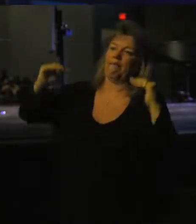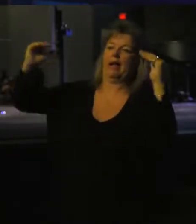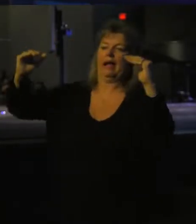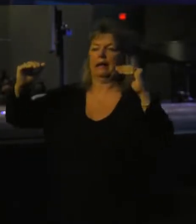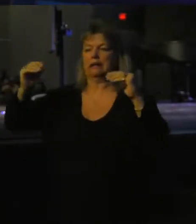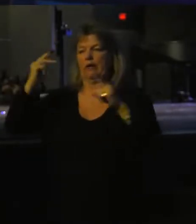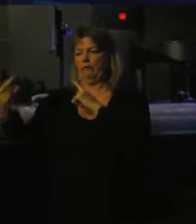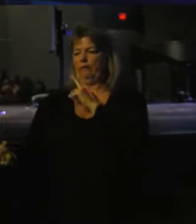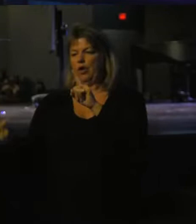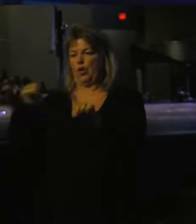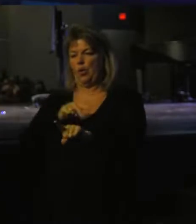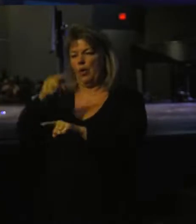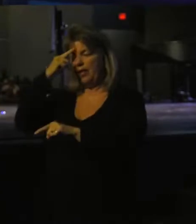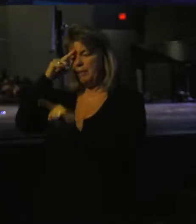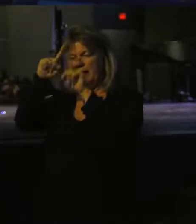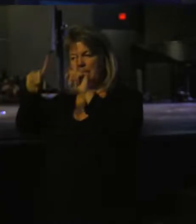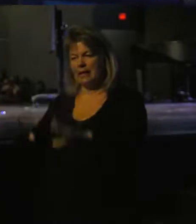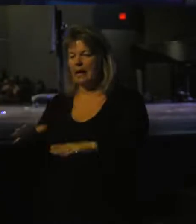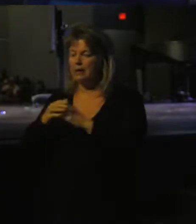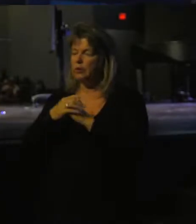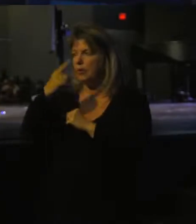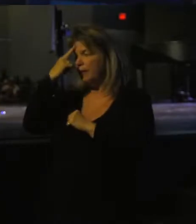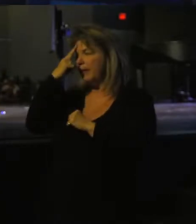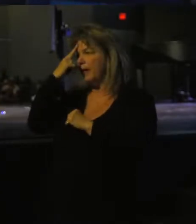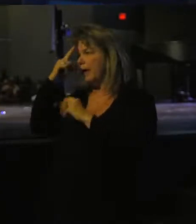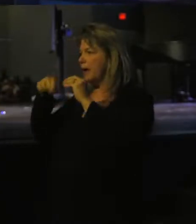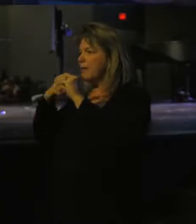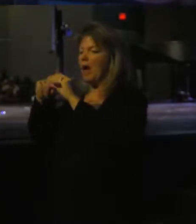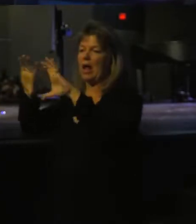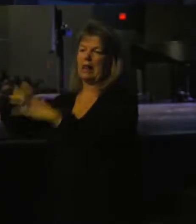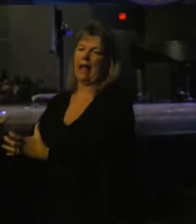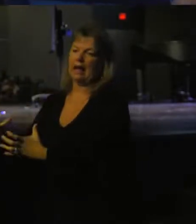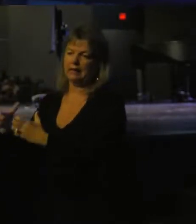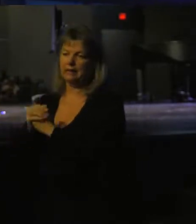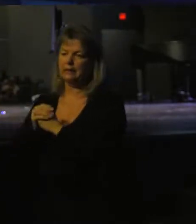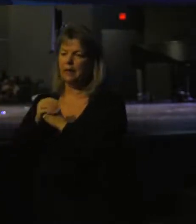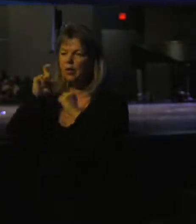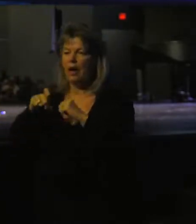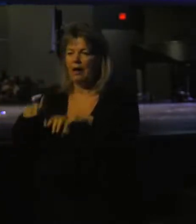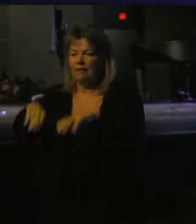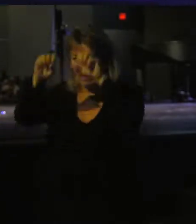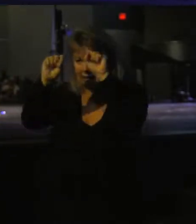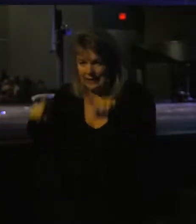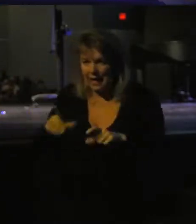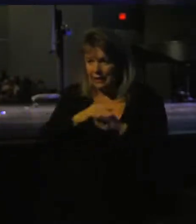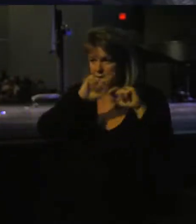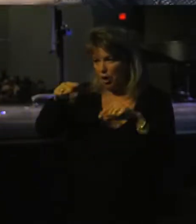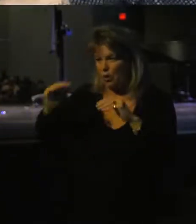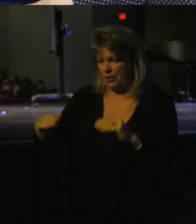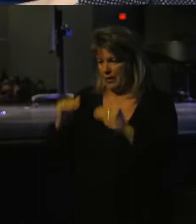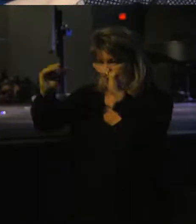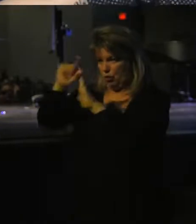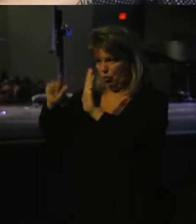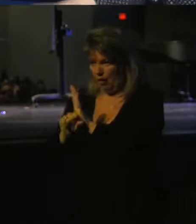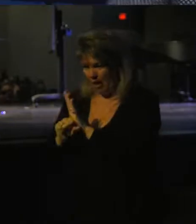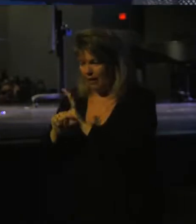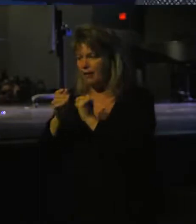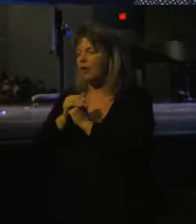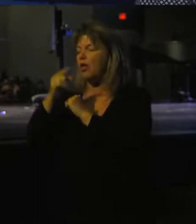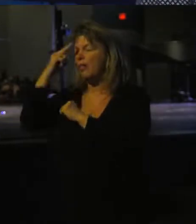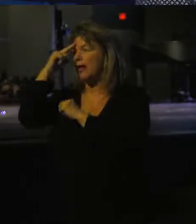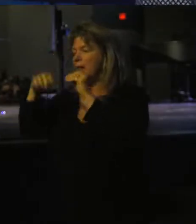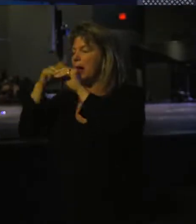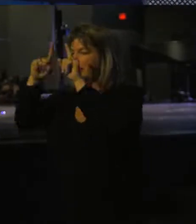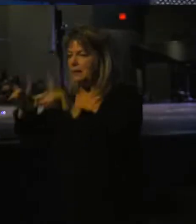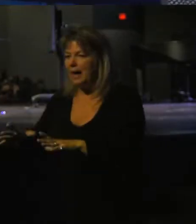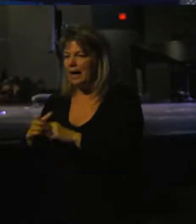you. You think about a test, right, when you think about in class, you have to take a test in order to go to the next grade. You think